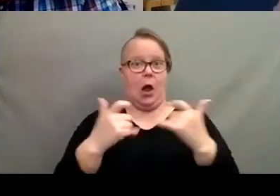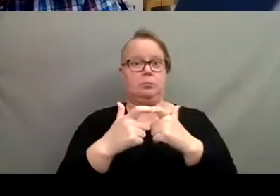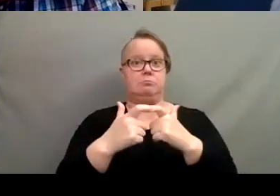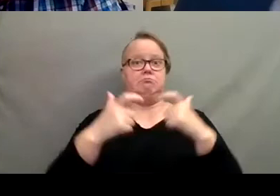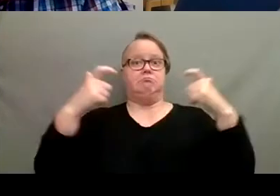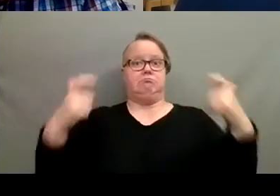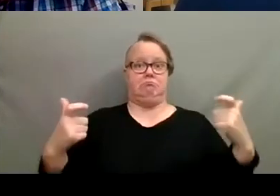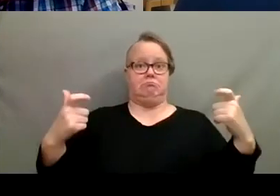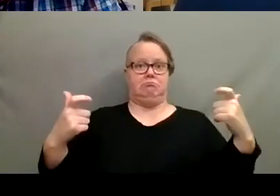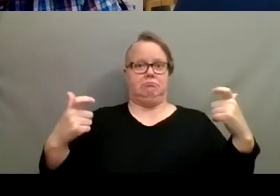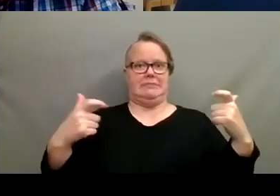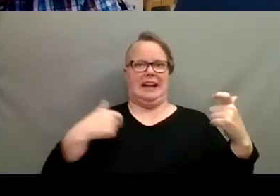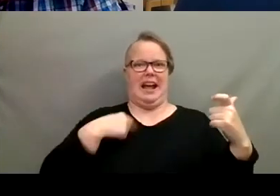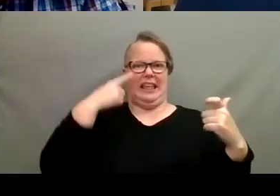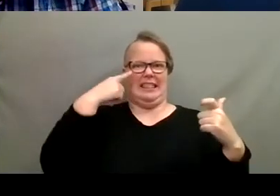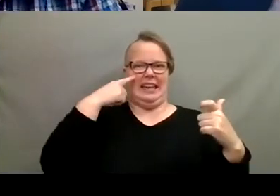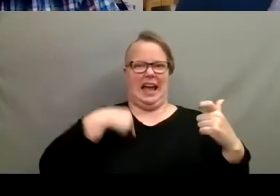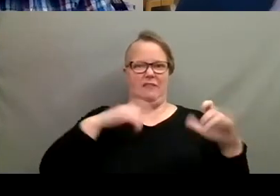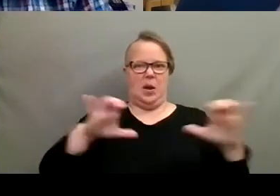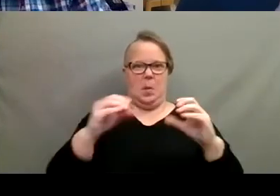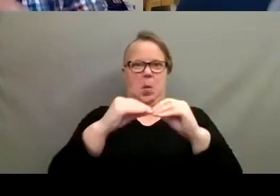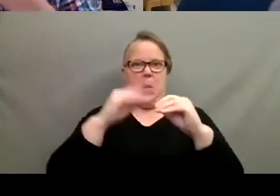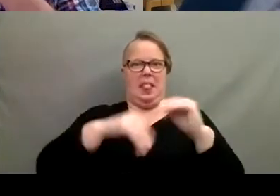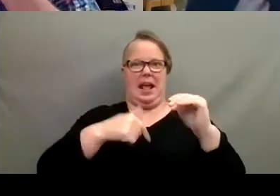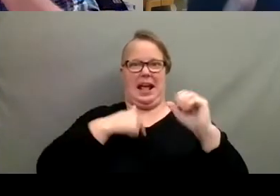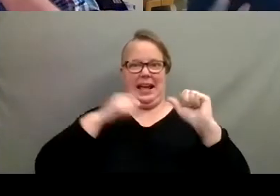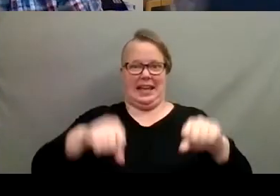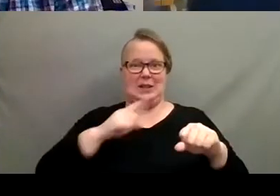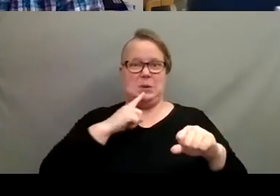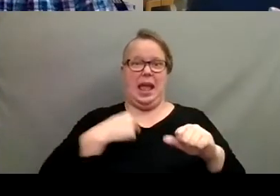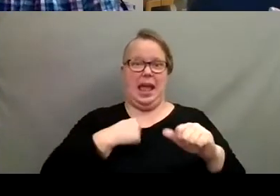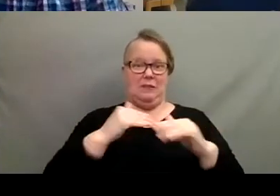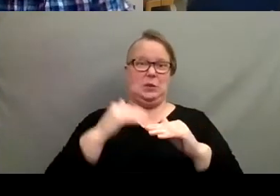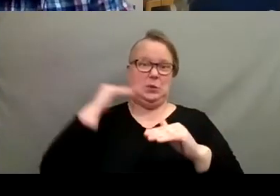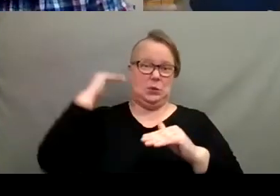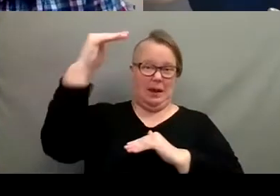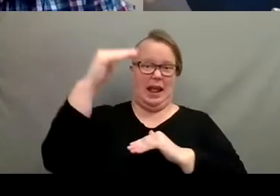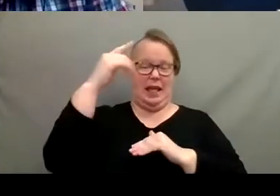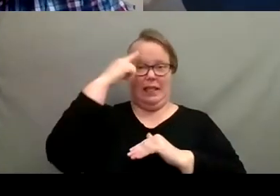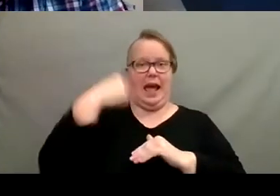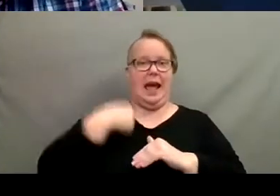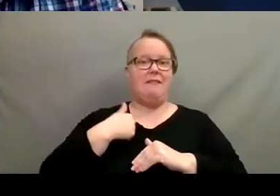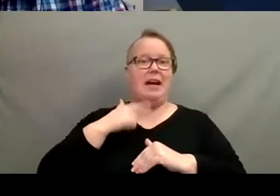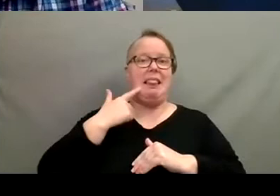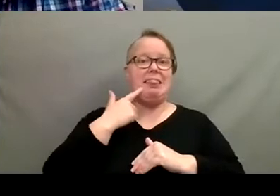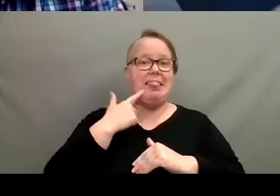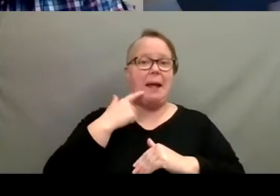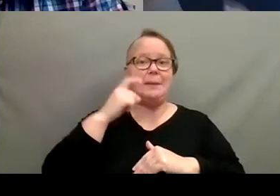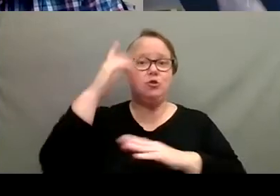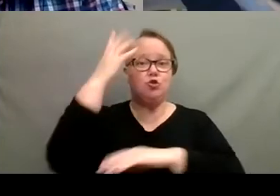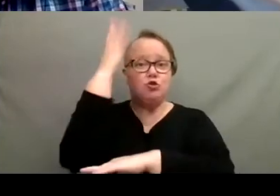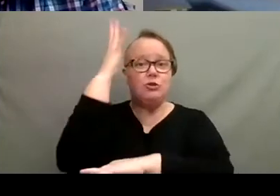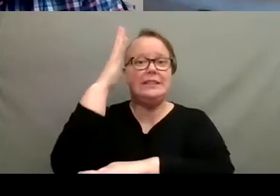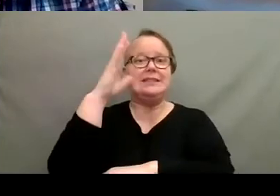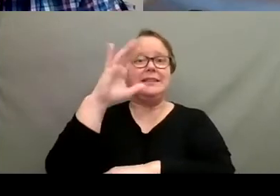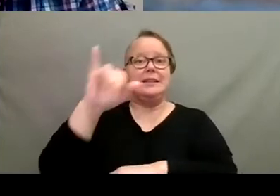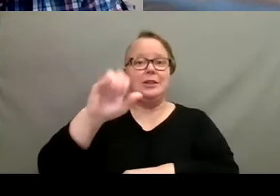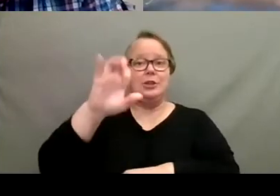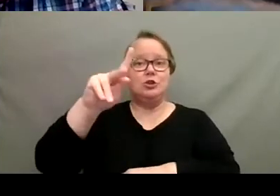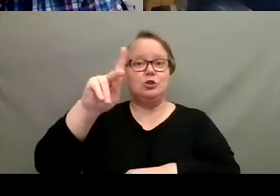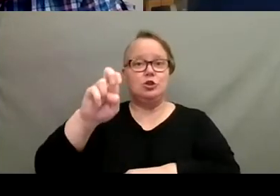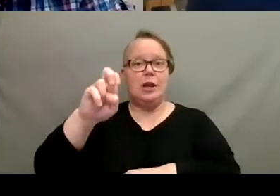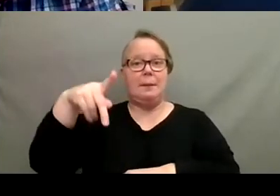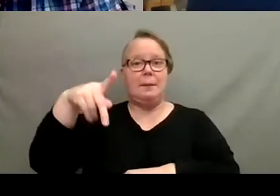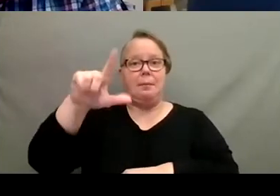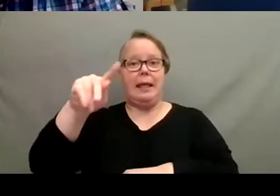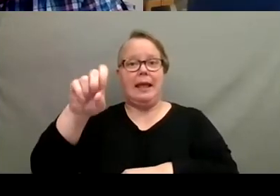I think I've bid off more than I can choose. I have way too many. I have lemon trees, rubber trees. I got jade plants. It's to the right. You can't